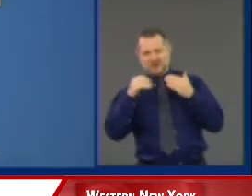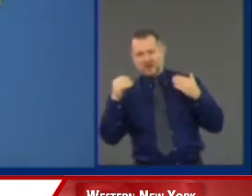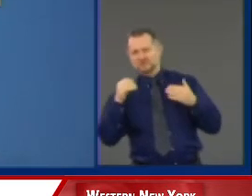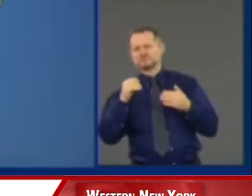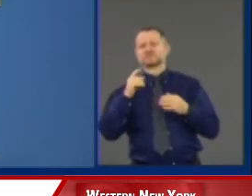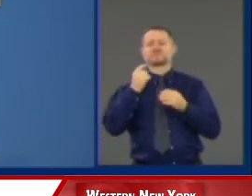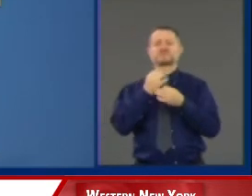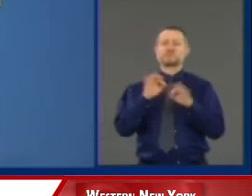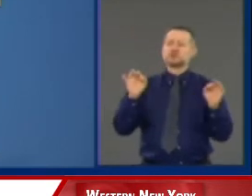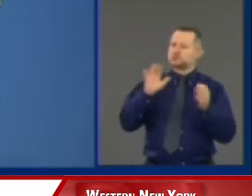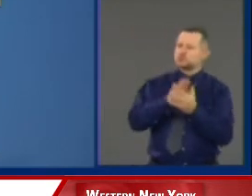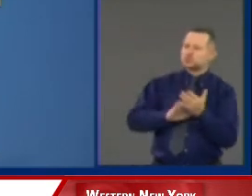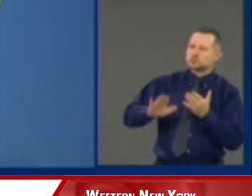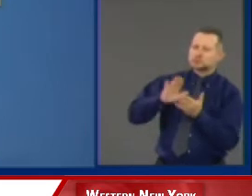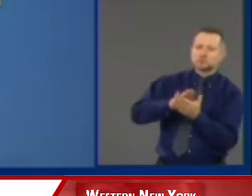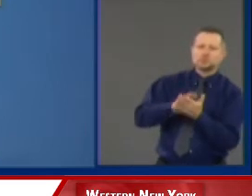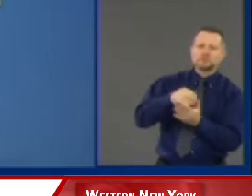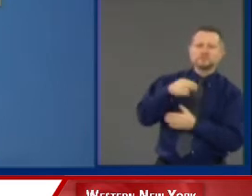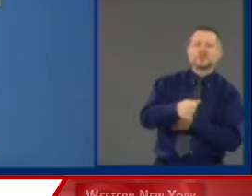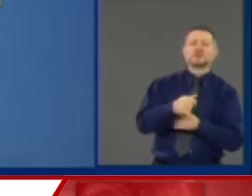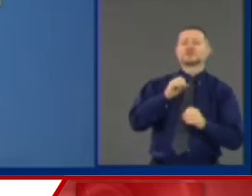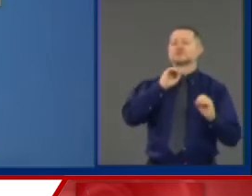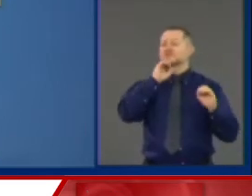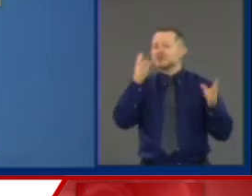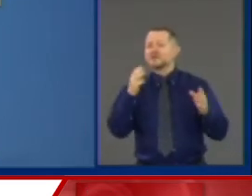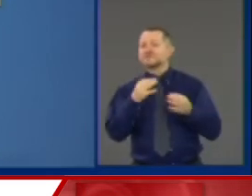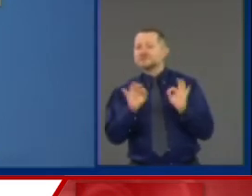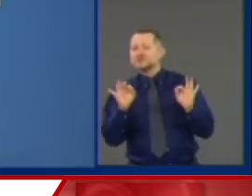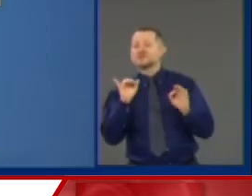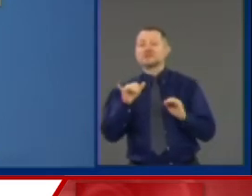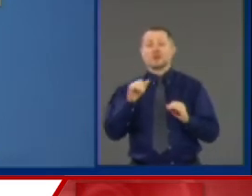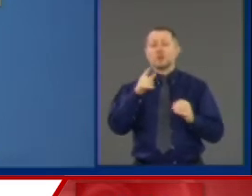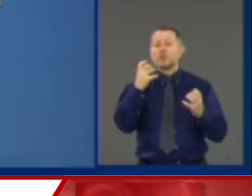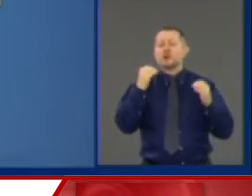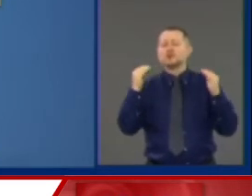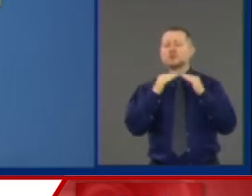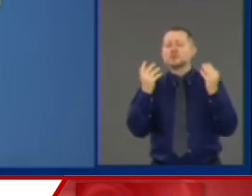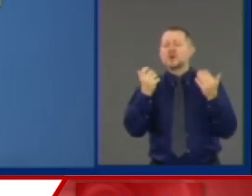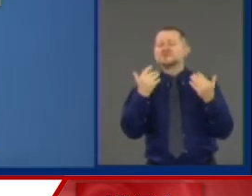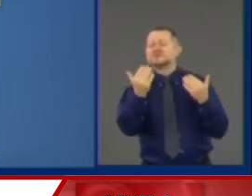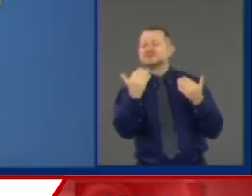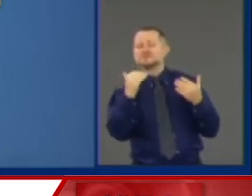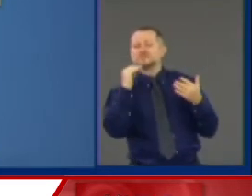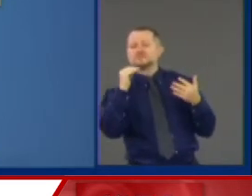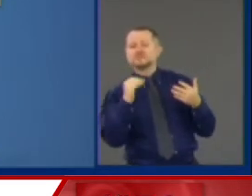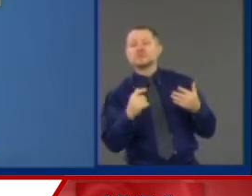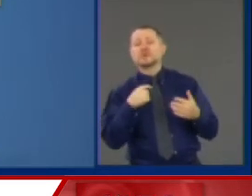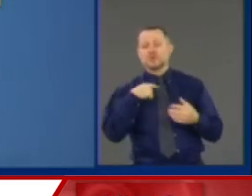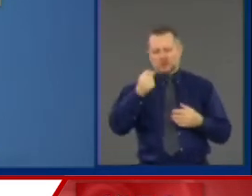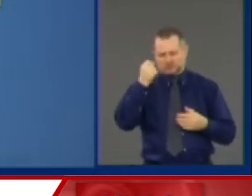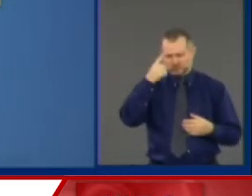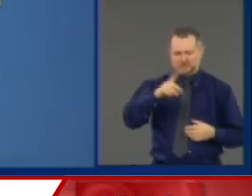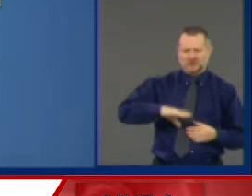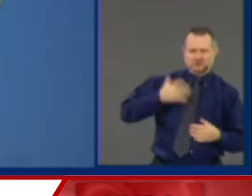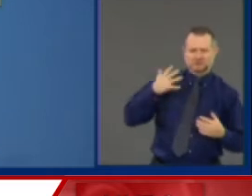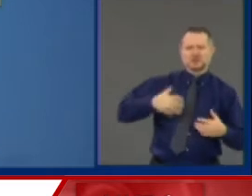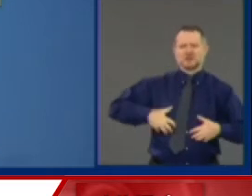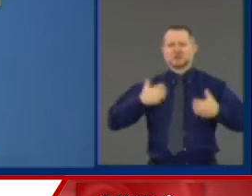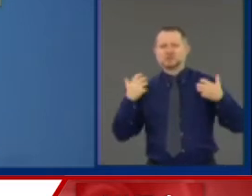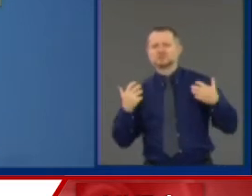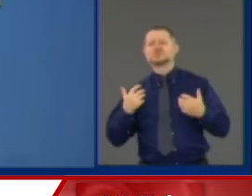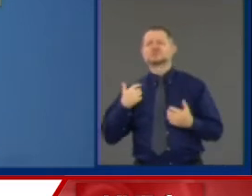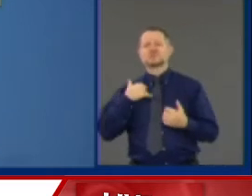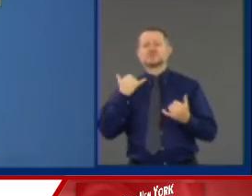you want? You want to make that moment work. Yes, you express the outrage. But then you say, and